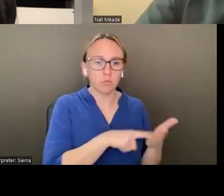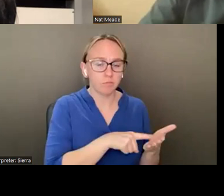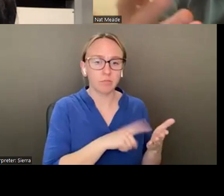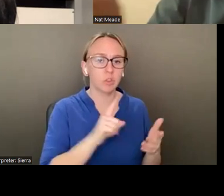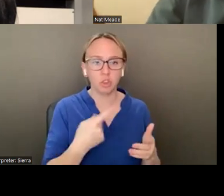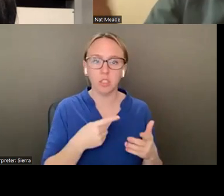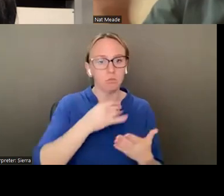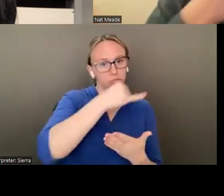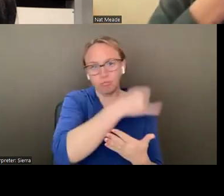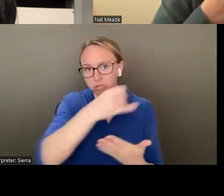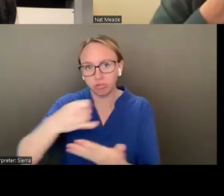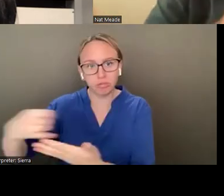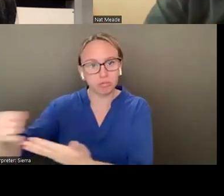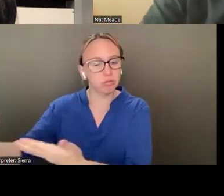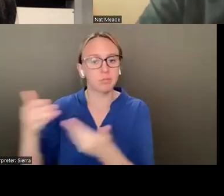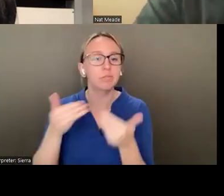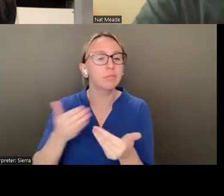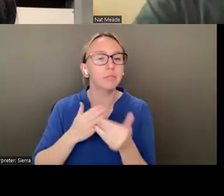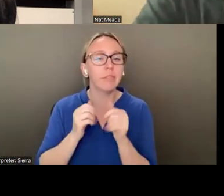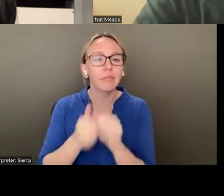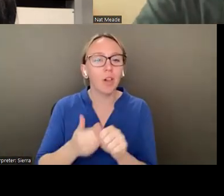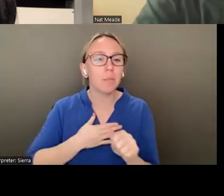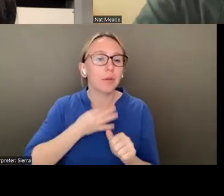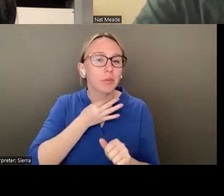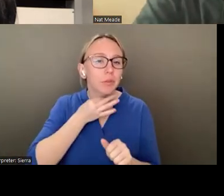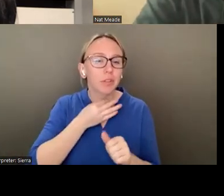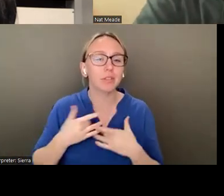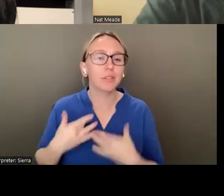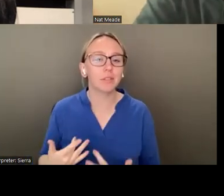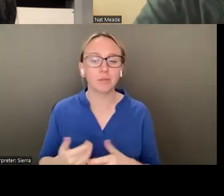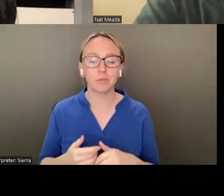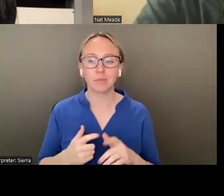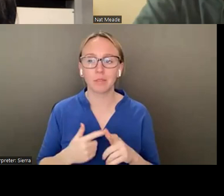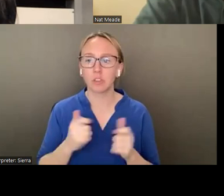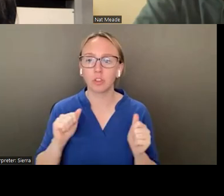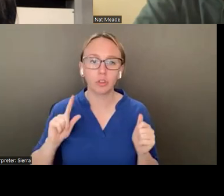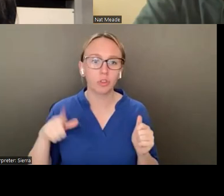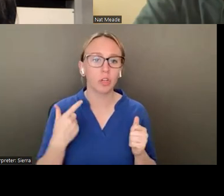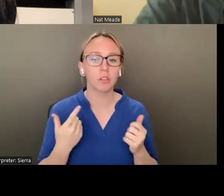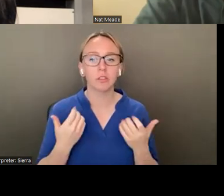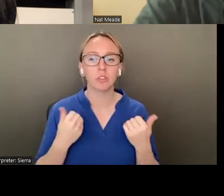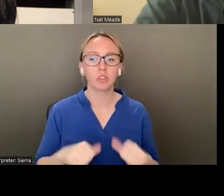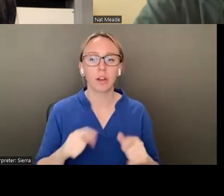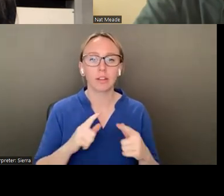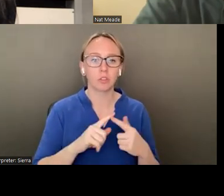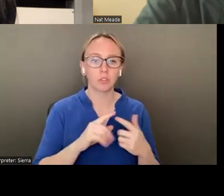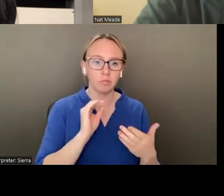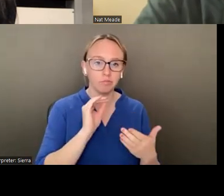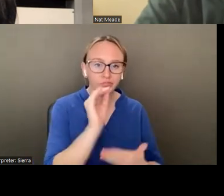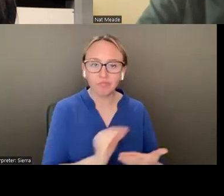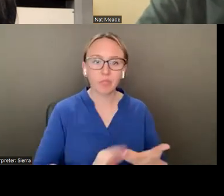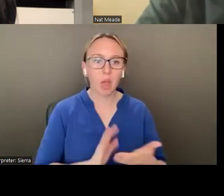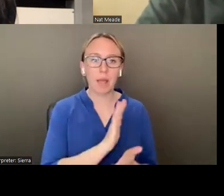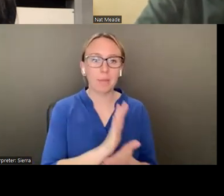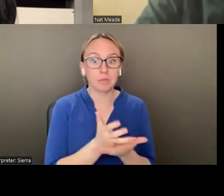kind of went with my curiosity. And I, I just tried to make as much work on paper as I could. I don't know how much